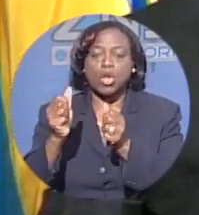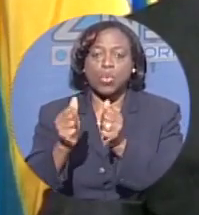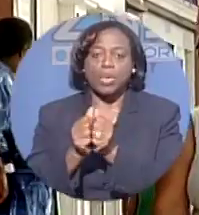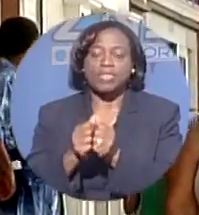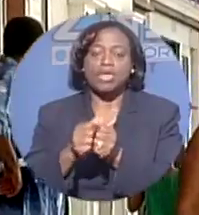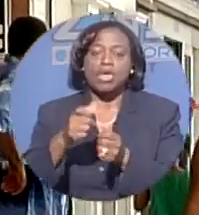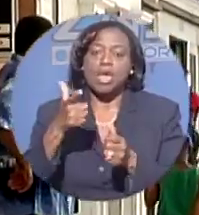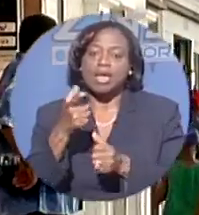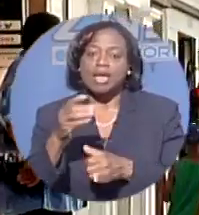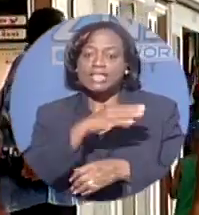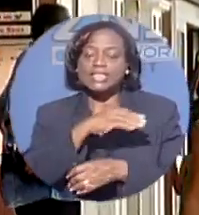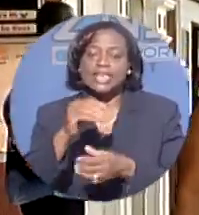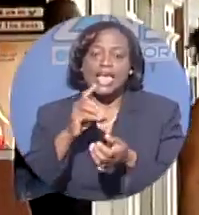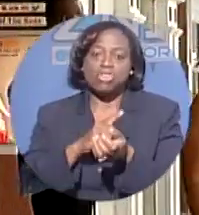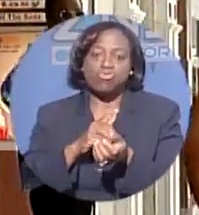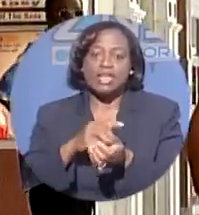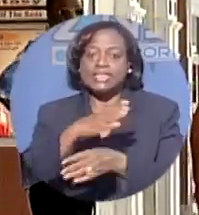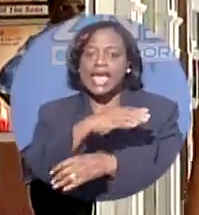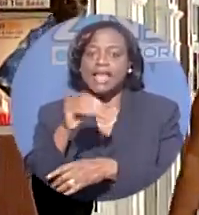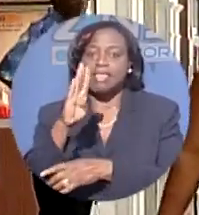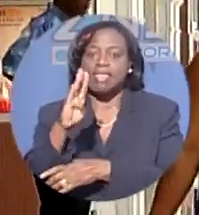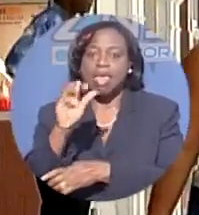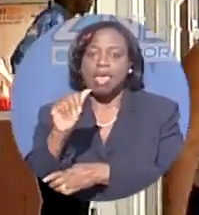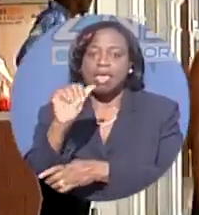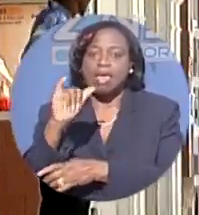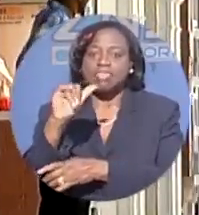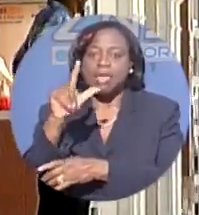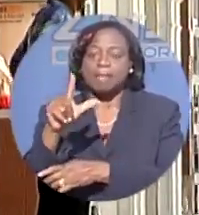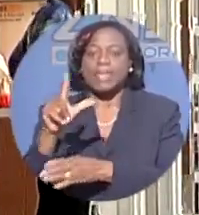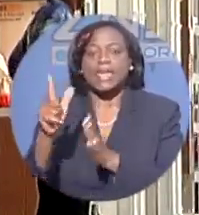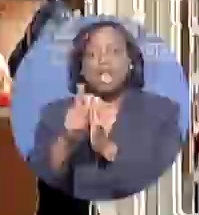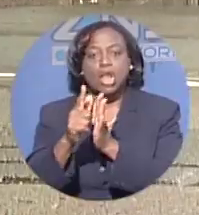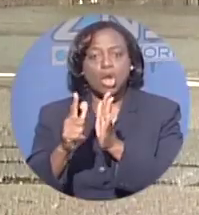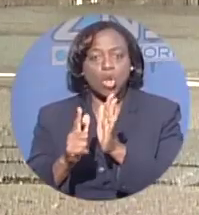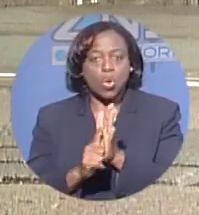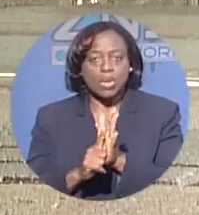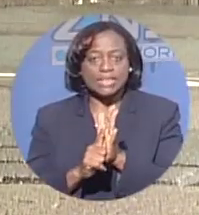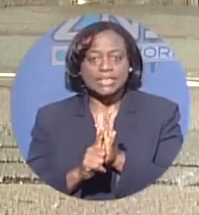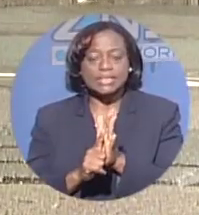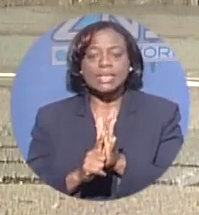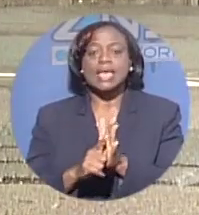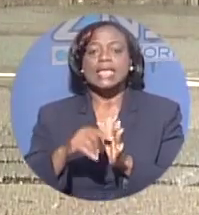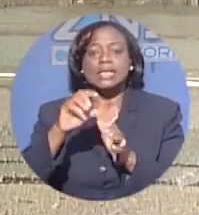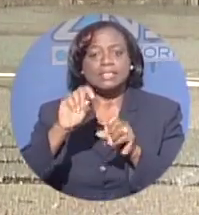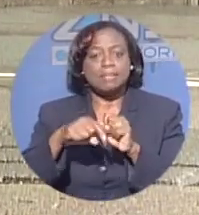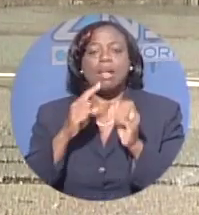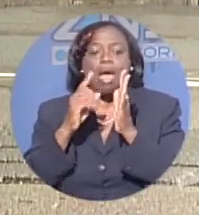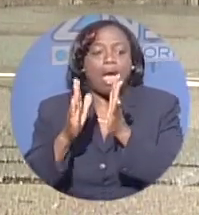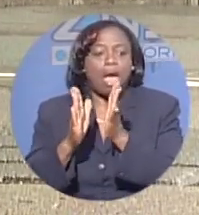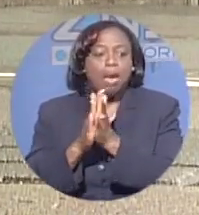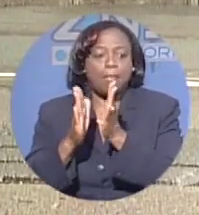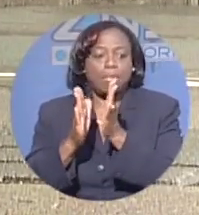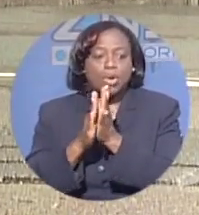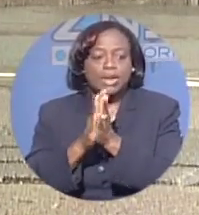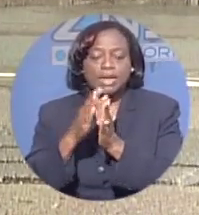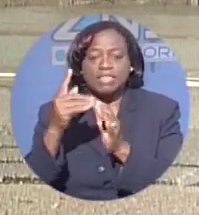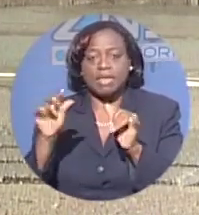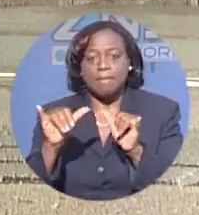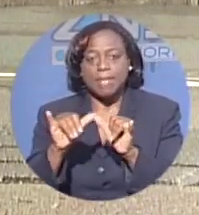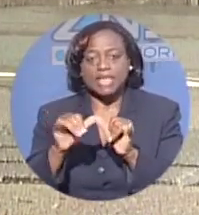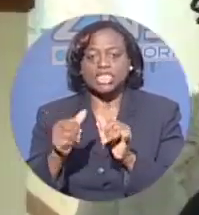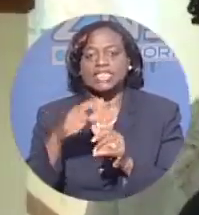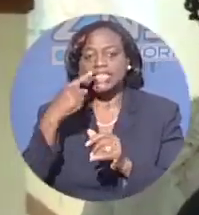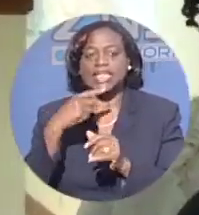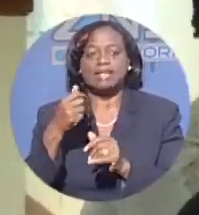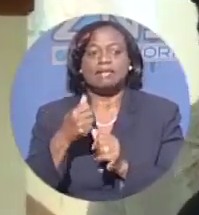bail laws. Mother of two, Lindsay Thompson and LaVaughn Williams applauded the measures. However, they believe every Bahamian has a role to play in reducing